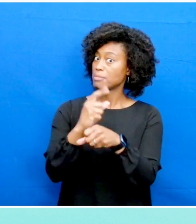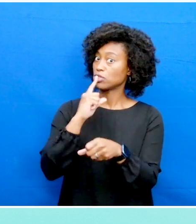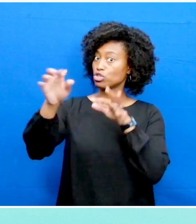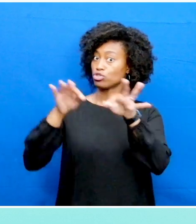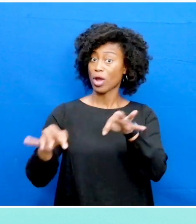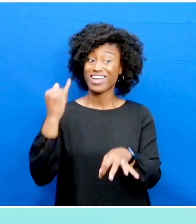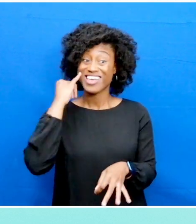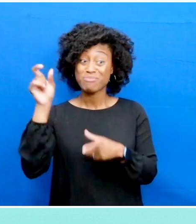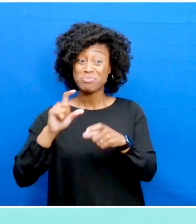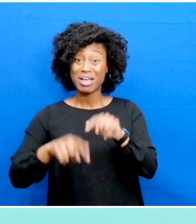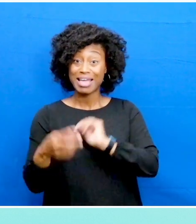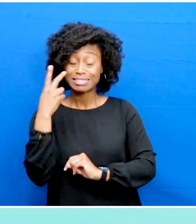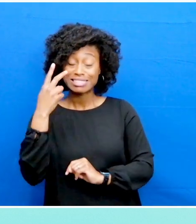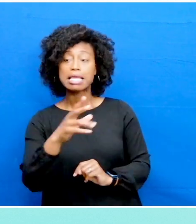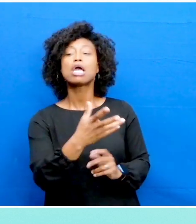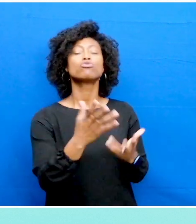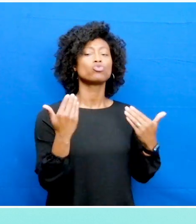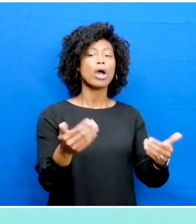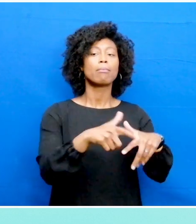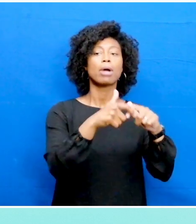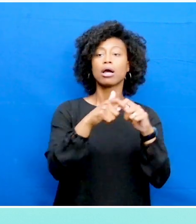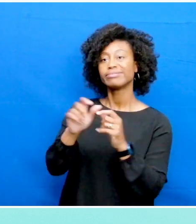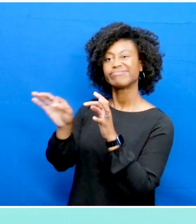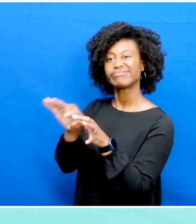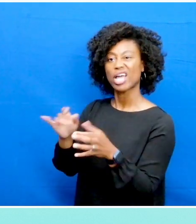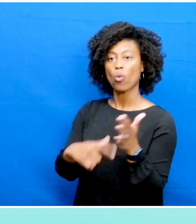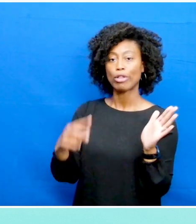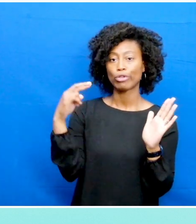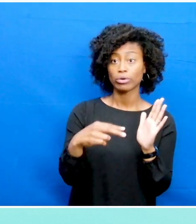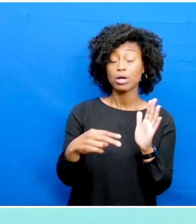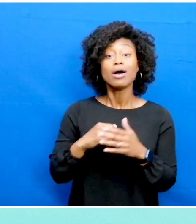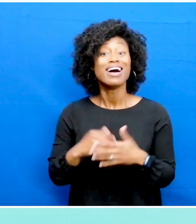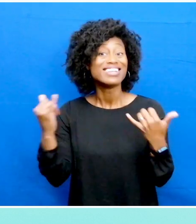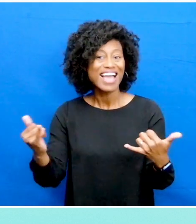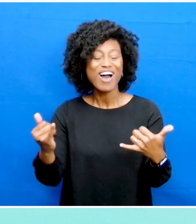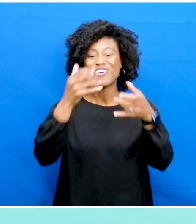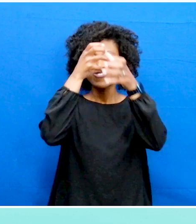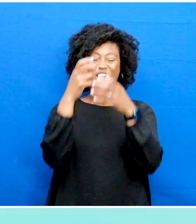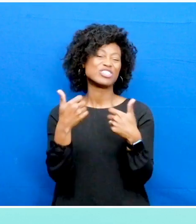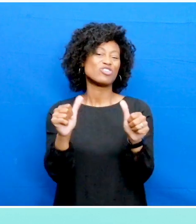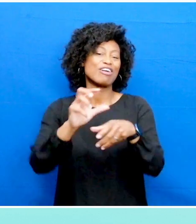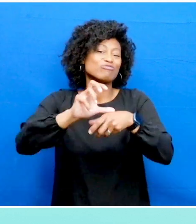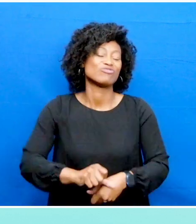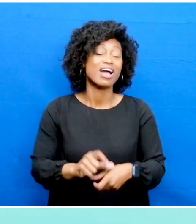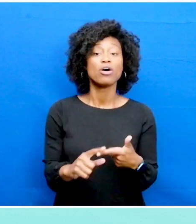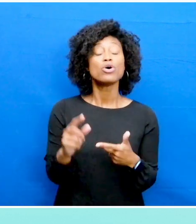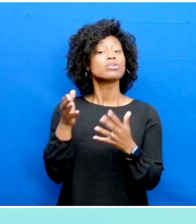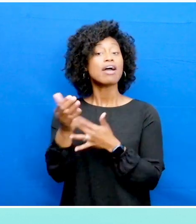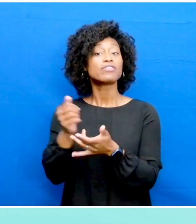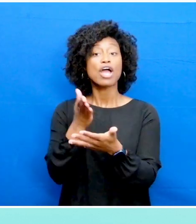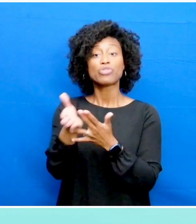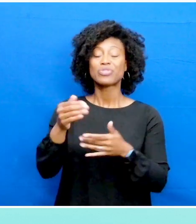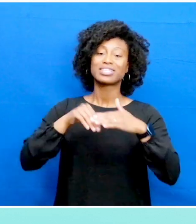information on screen for people who may not be able to see it. Now, let's put your knowledge into practice. Navigate through the